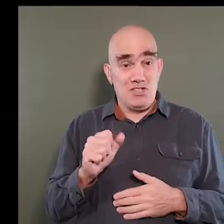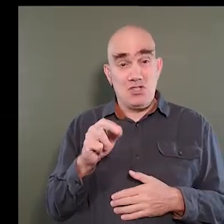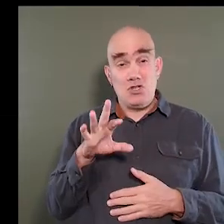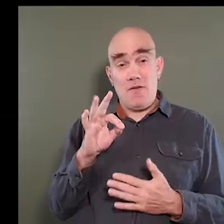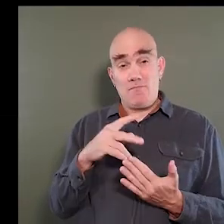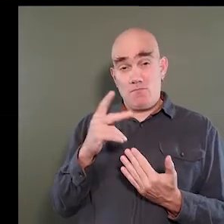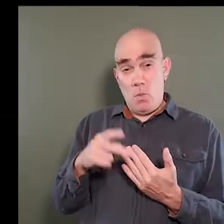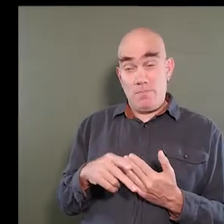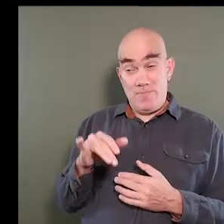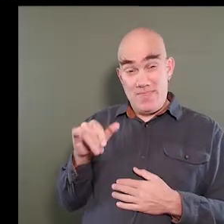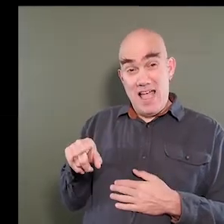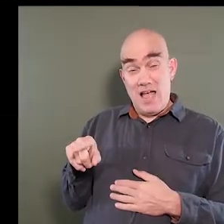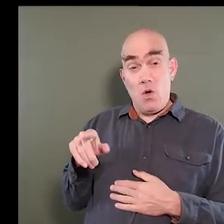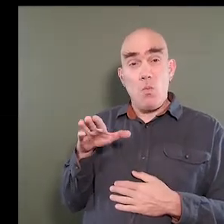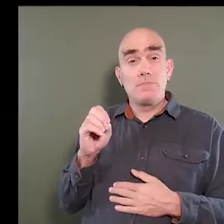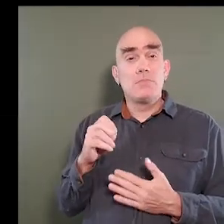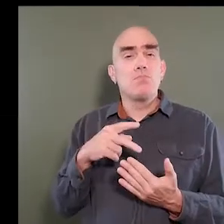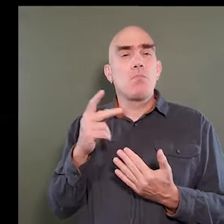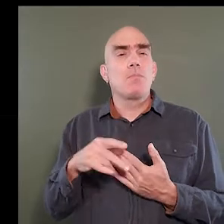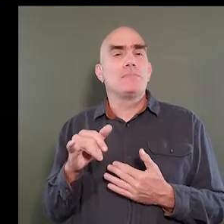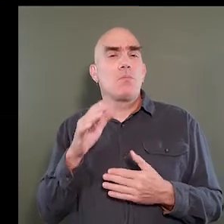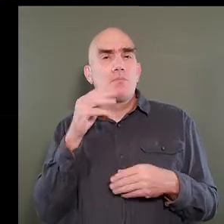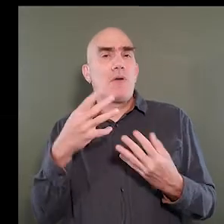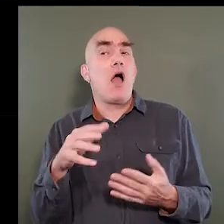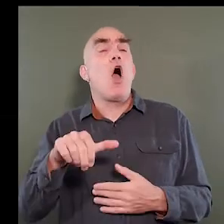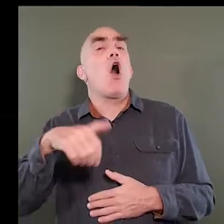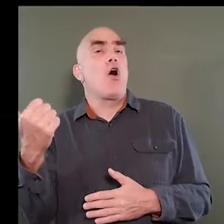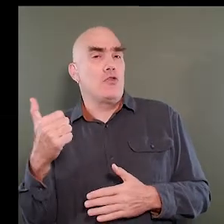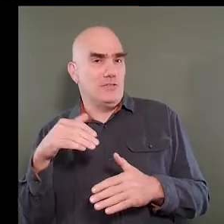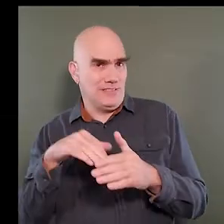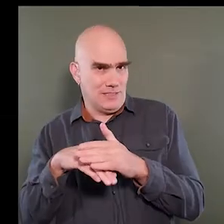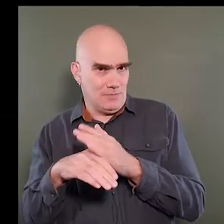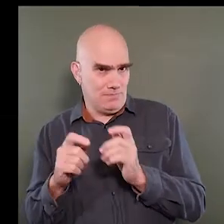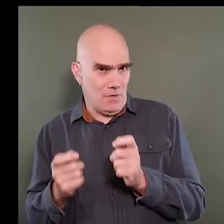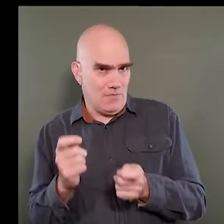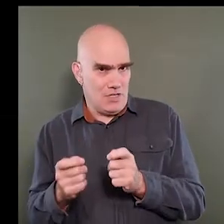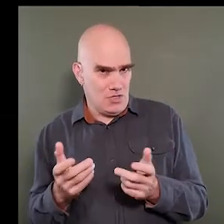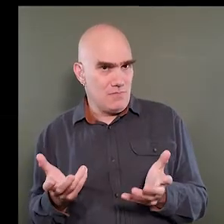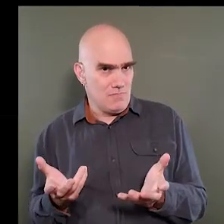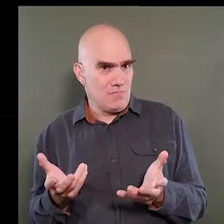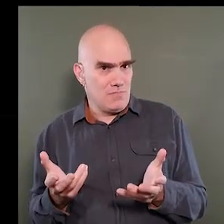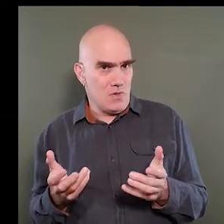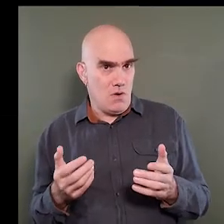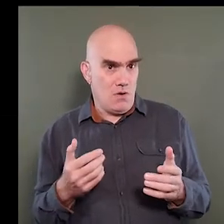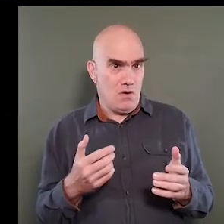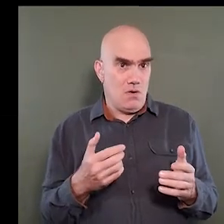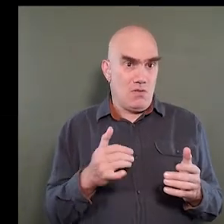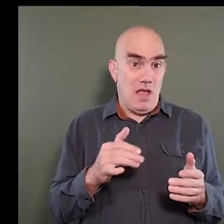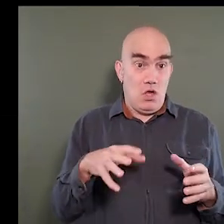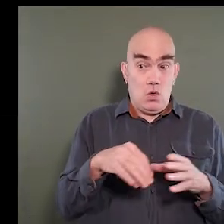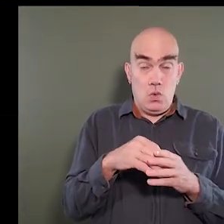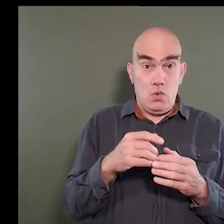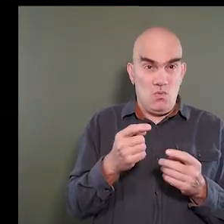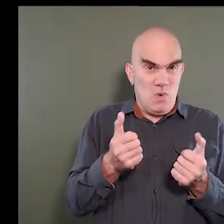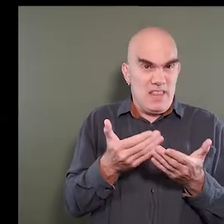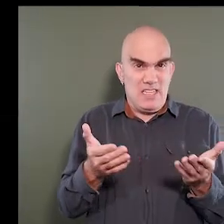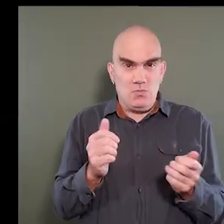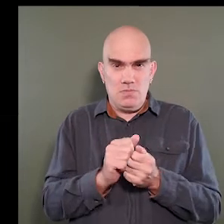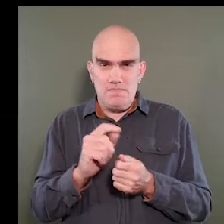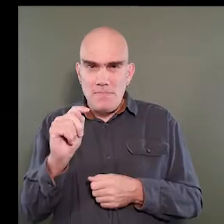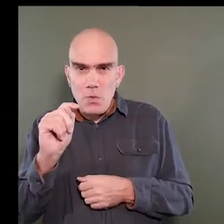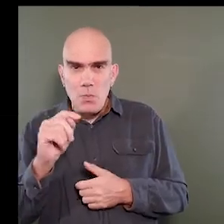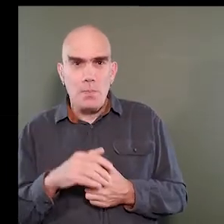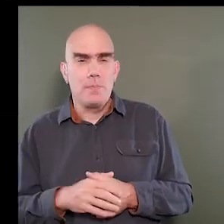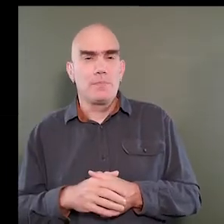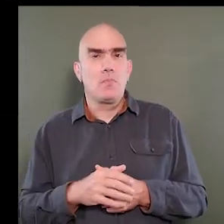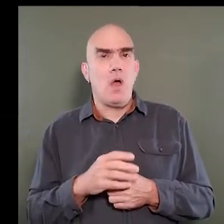SARCS program is would be the program that would provide any other accessible modifications and that includes quick things within the